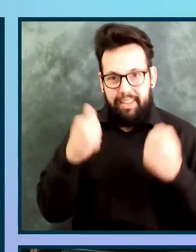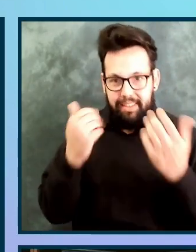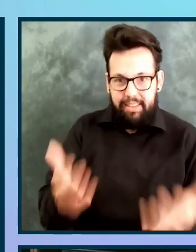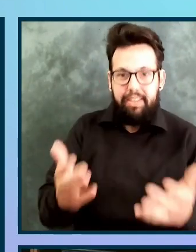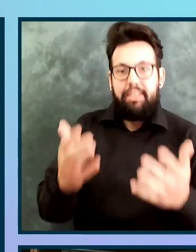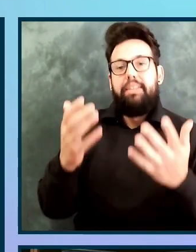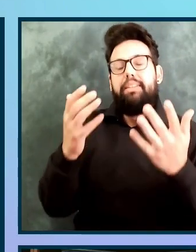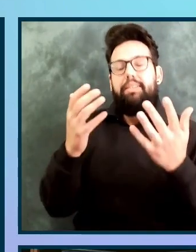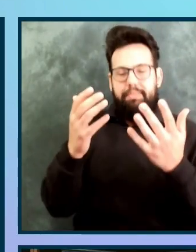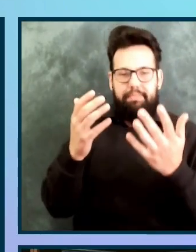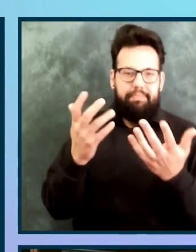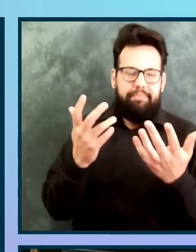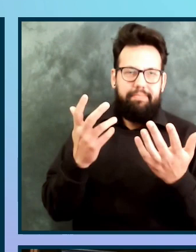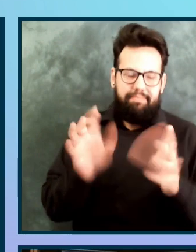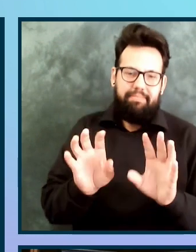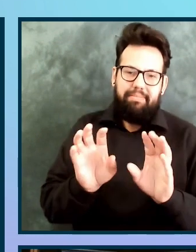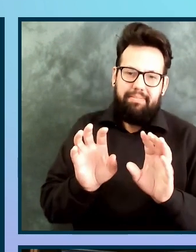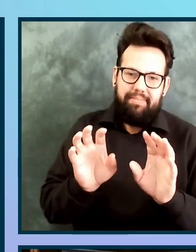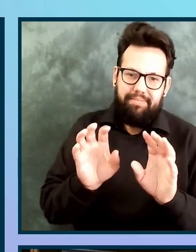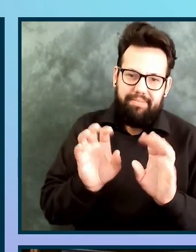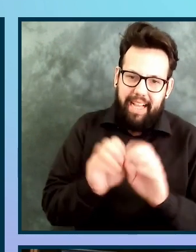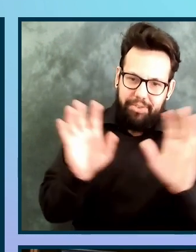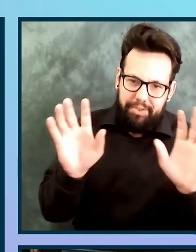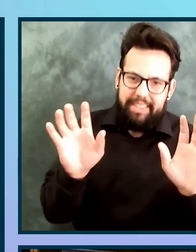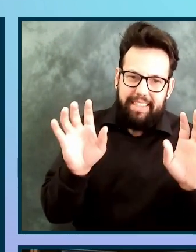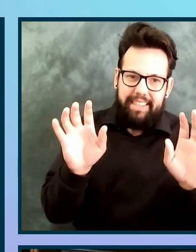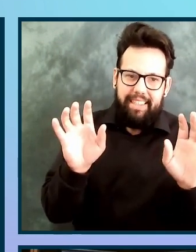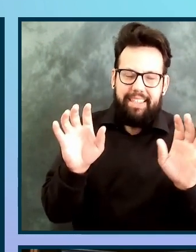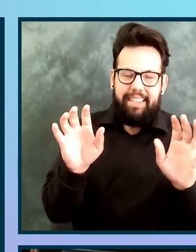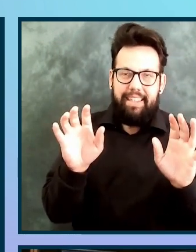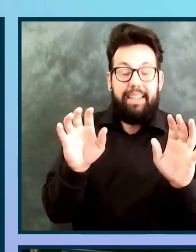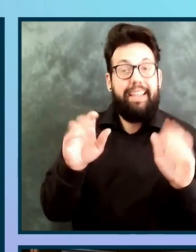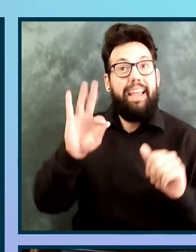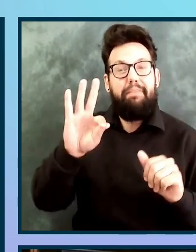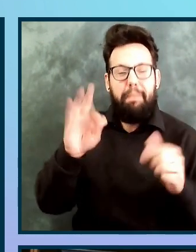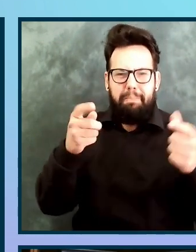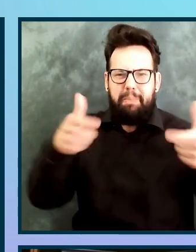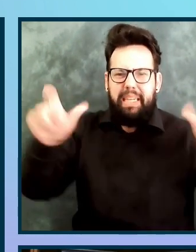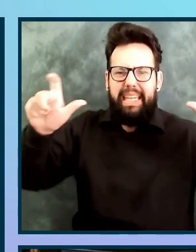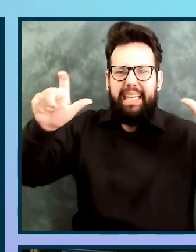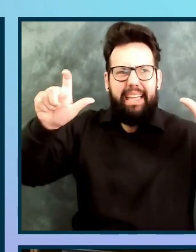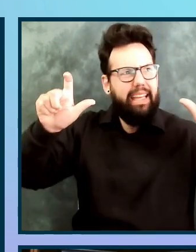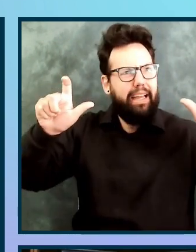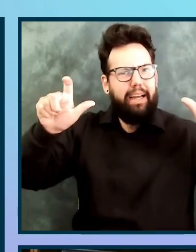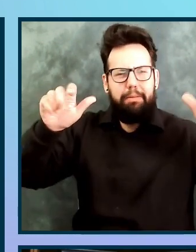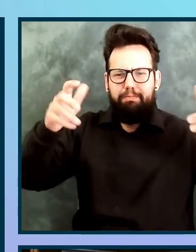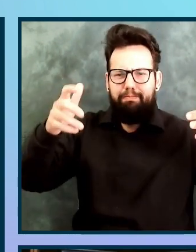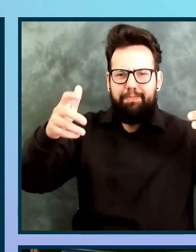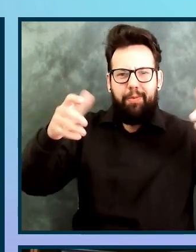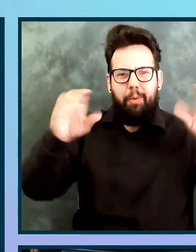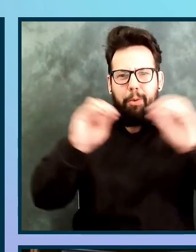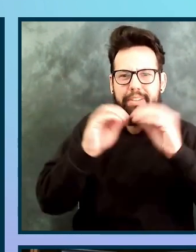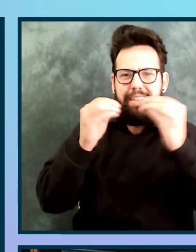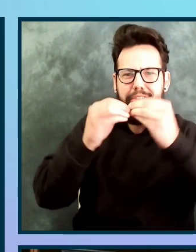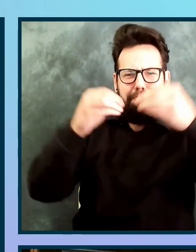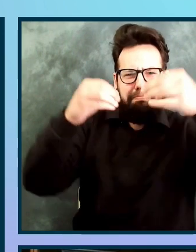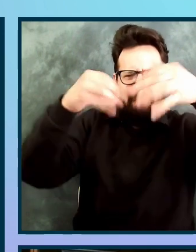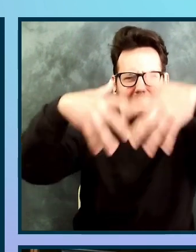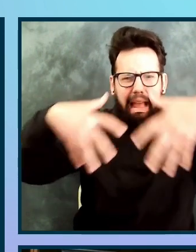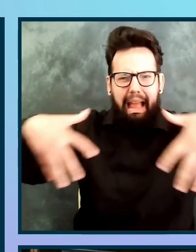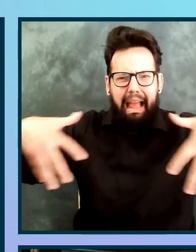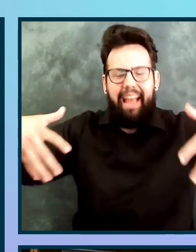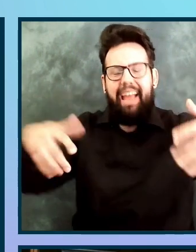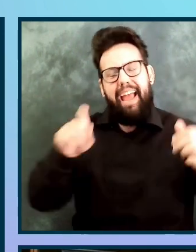naturally, you're going to need to look at a more complex strategy when you have a larger organization. And as we go through